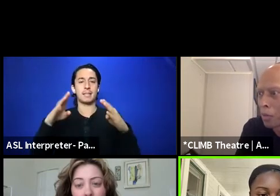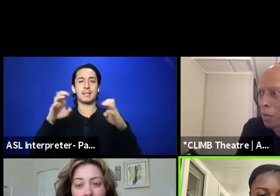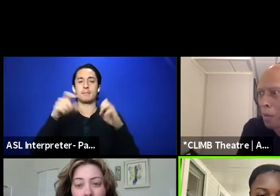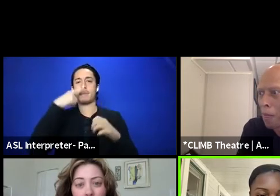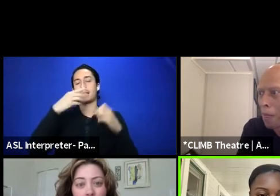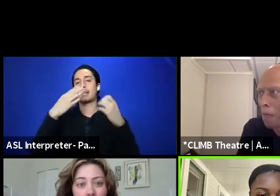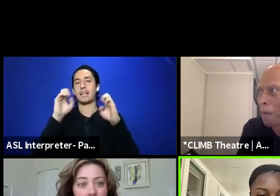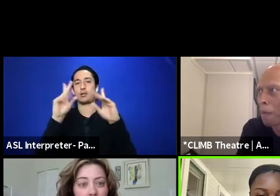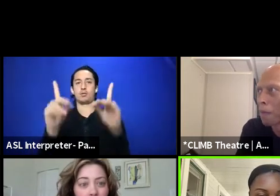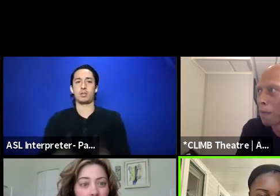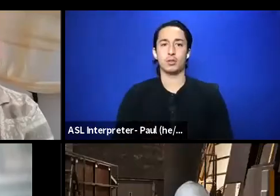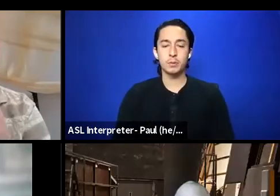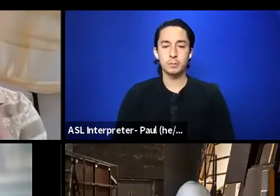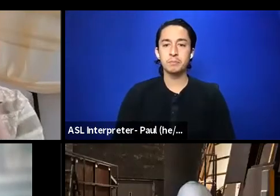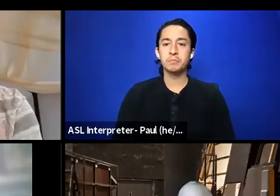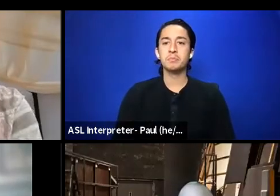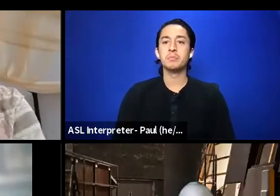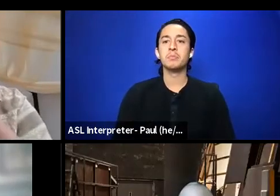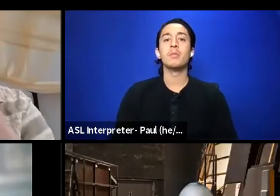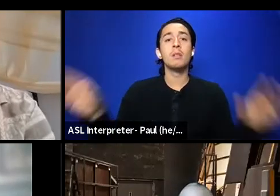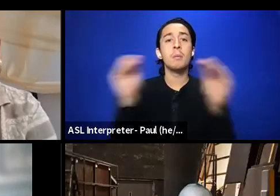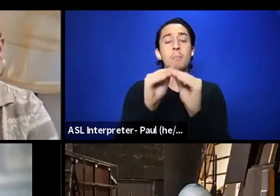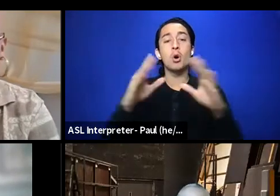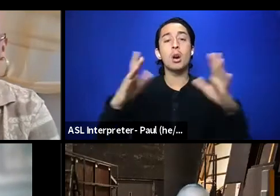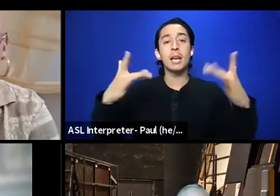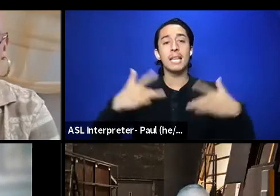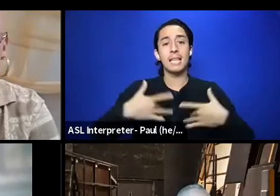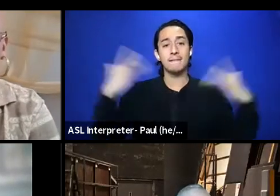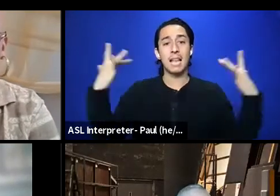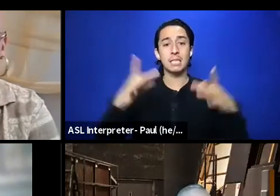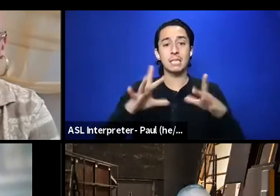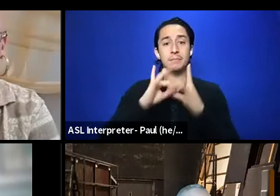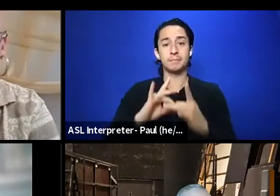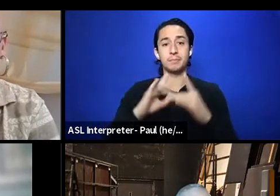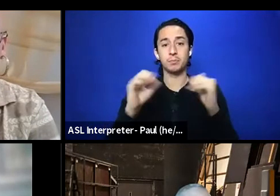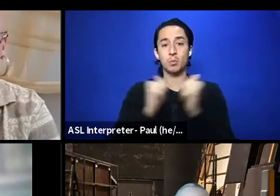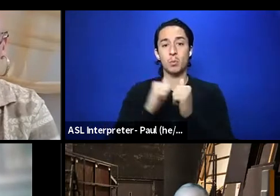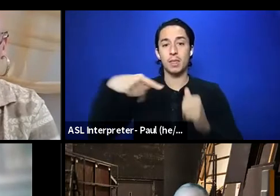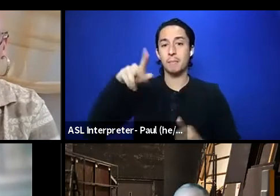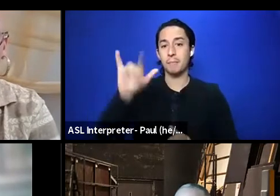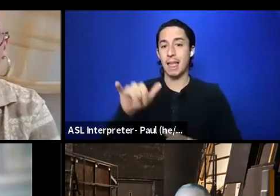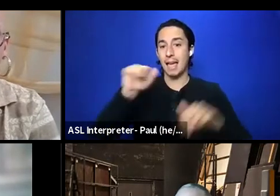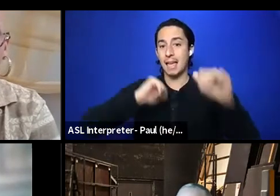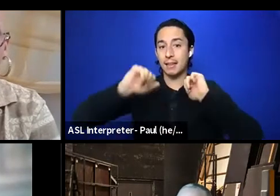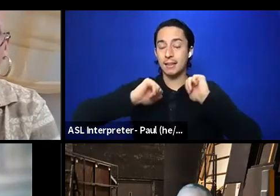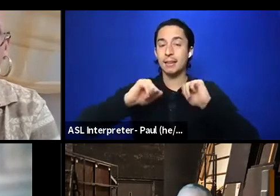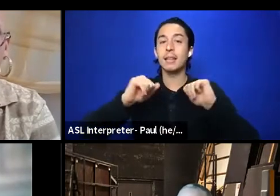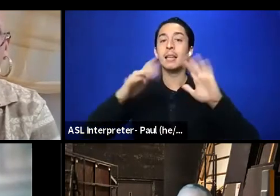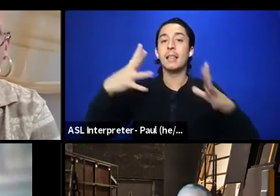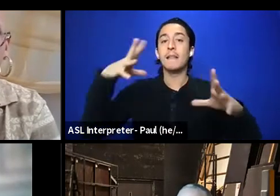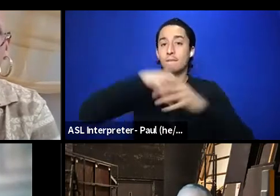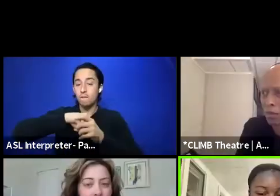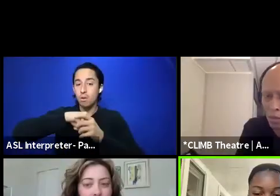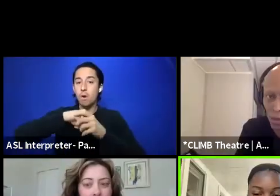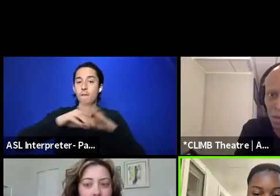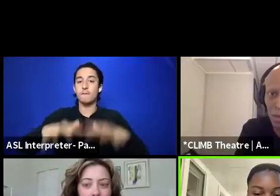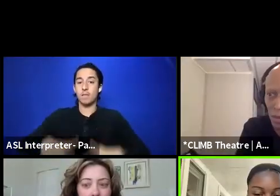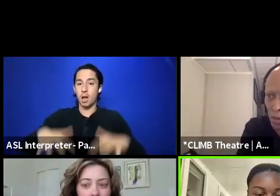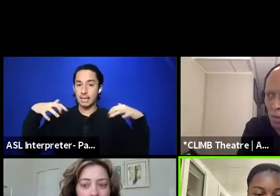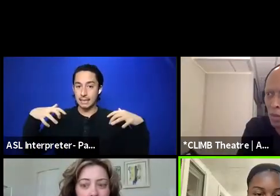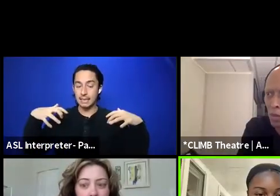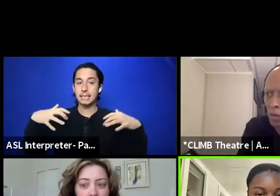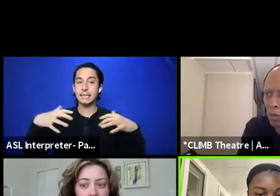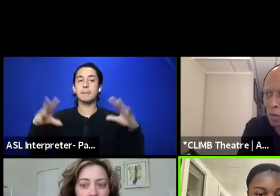More, like, events surrounding, like, plays, like, that involve the audience. Like,